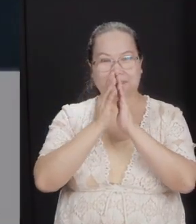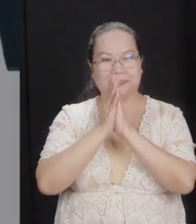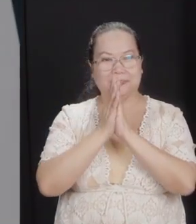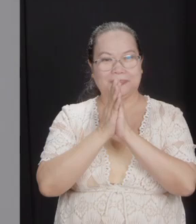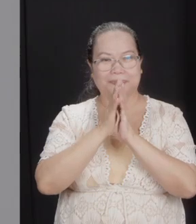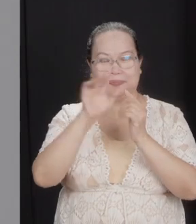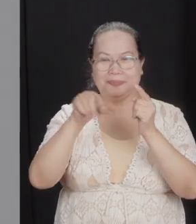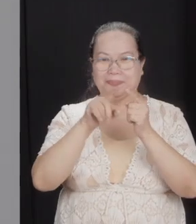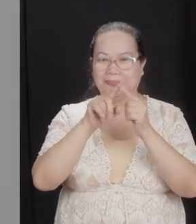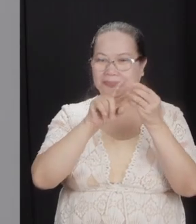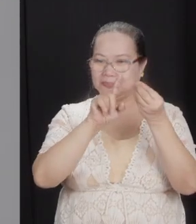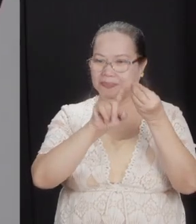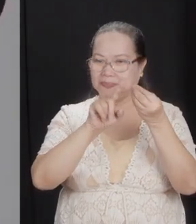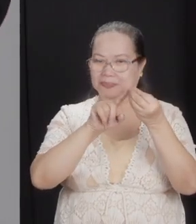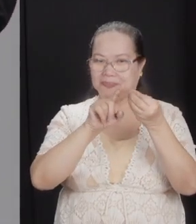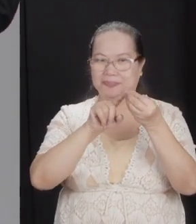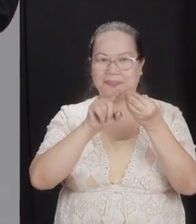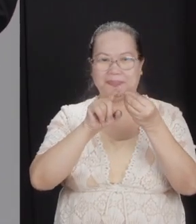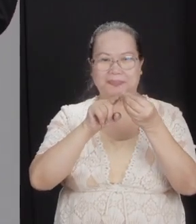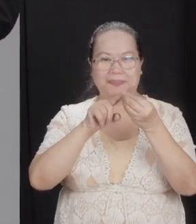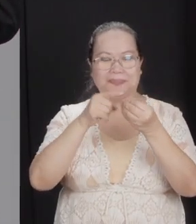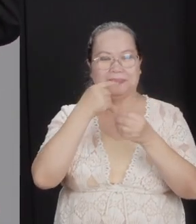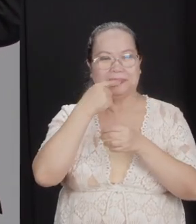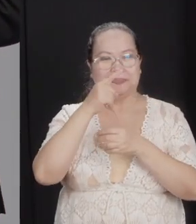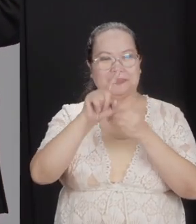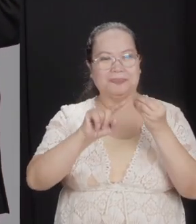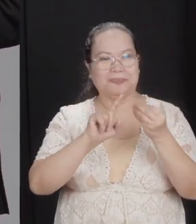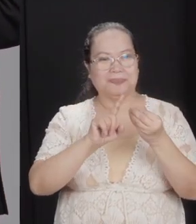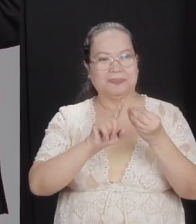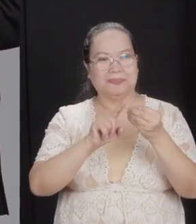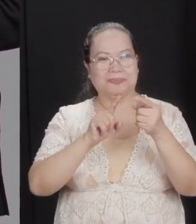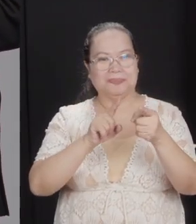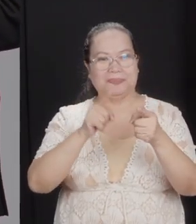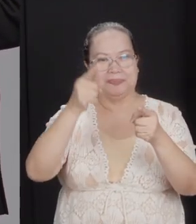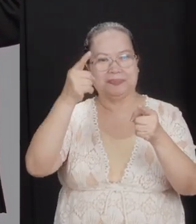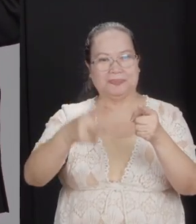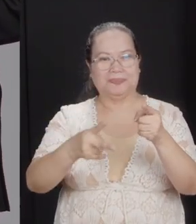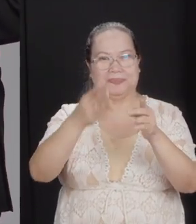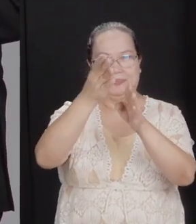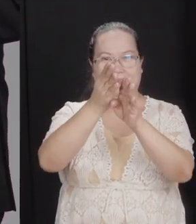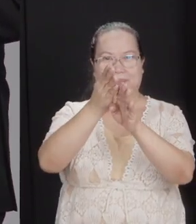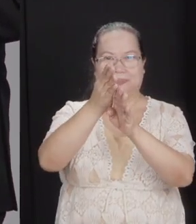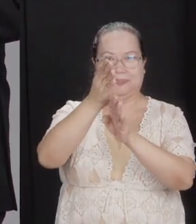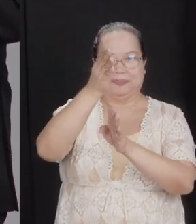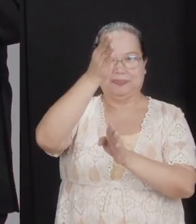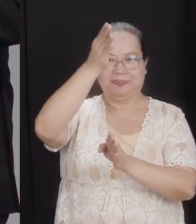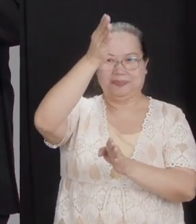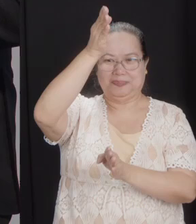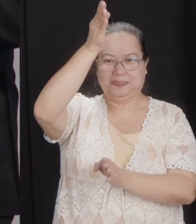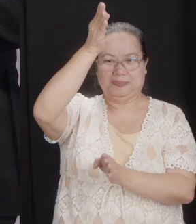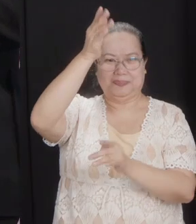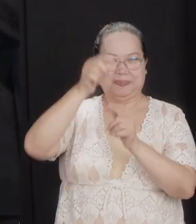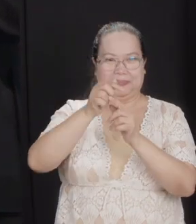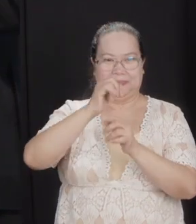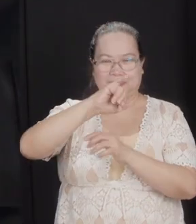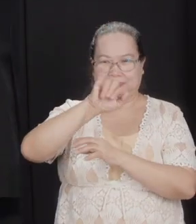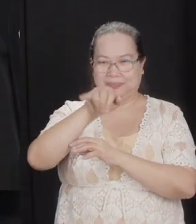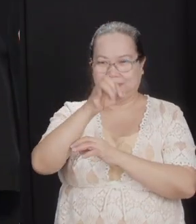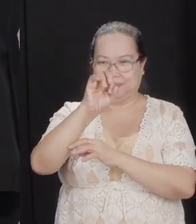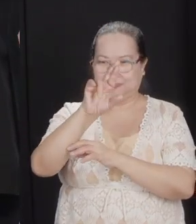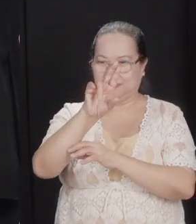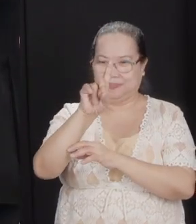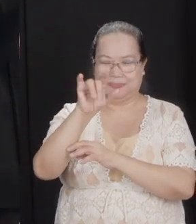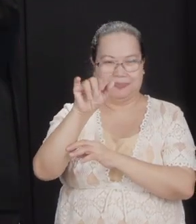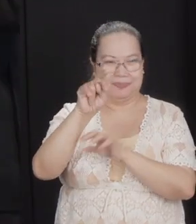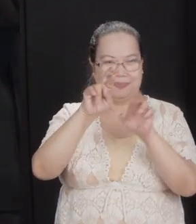When we talk about the eastern tribes, we're really talking about this dividing line that you see here. It's called the Jordan River. The